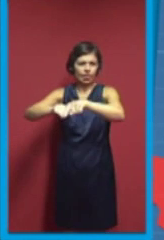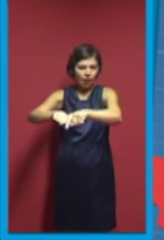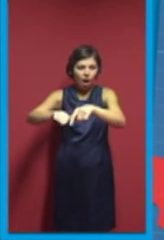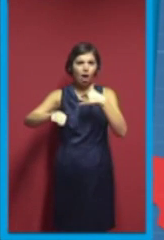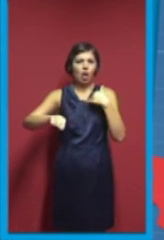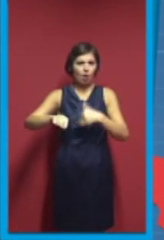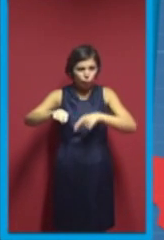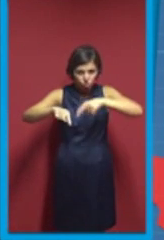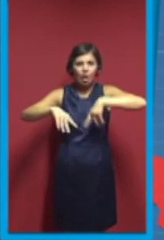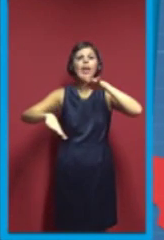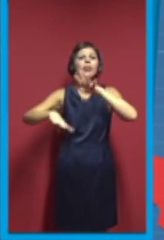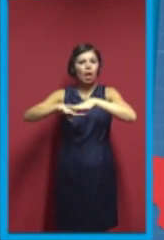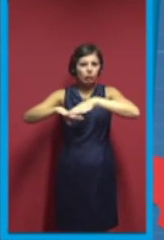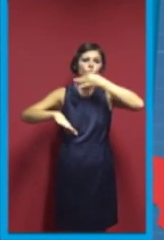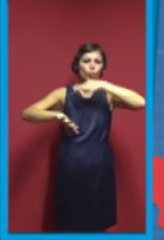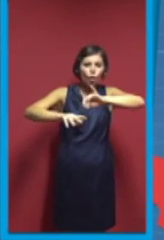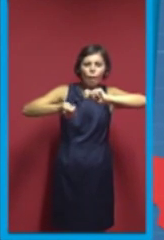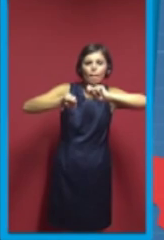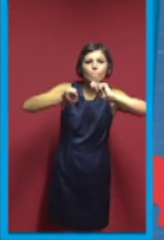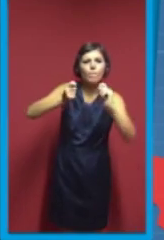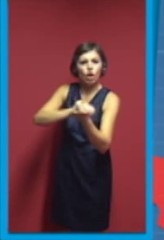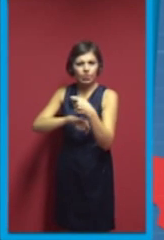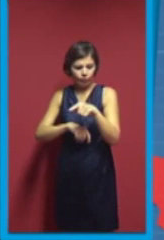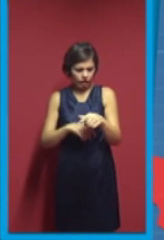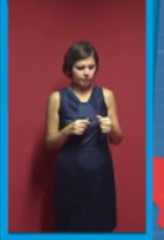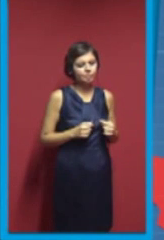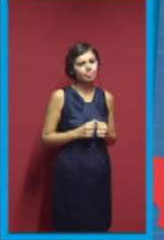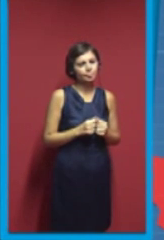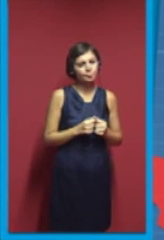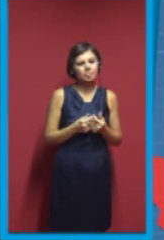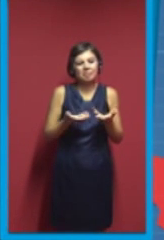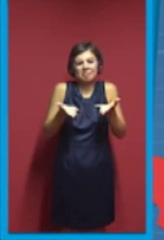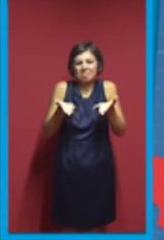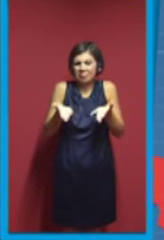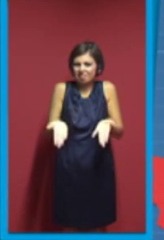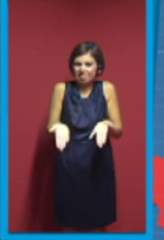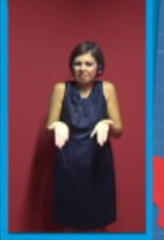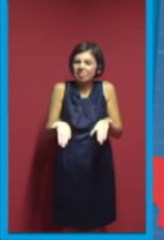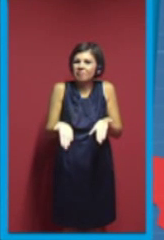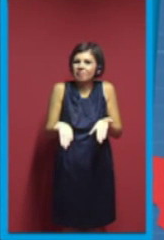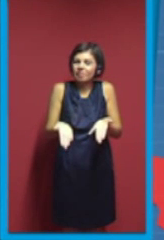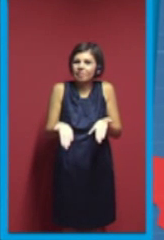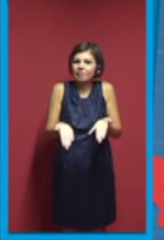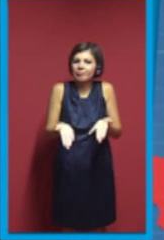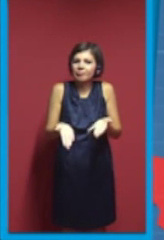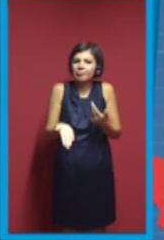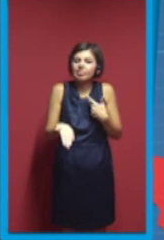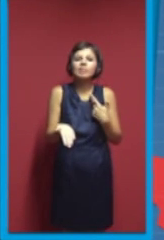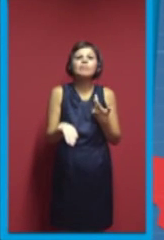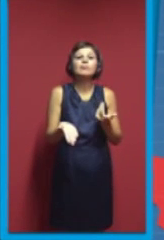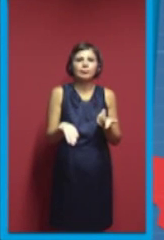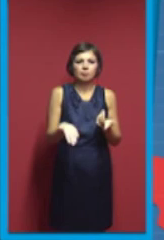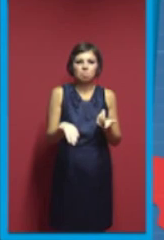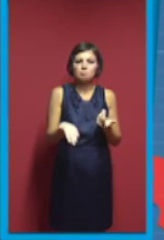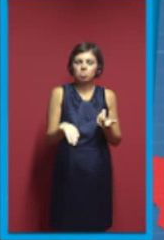Oh, okay. So, now, something interesting for you who already, you reprep. We have some really